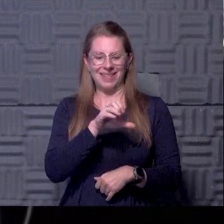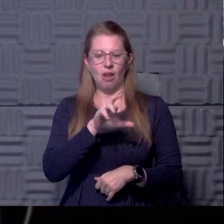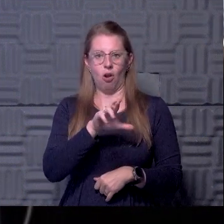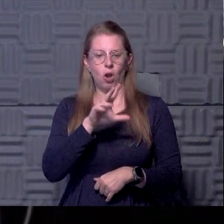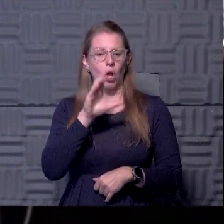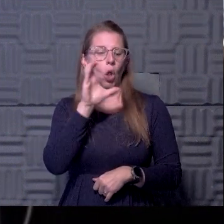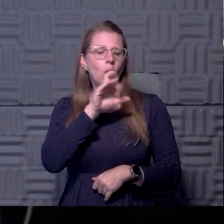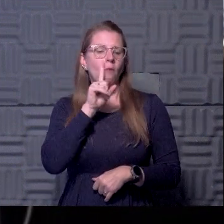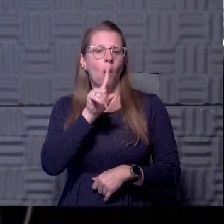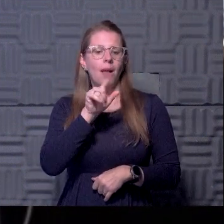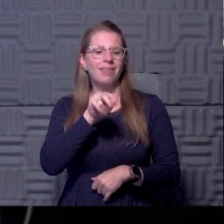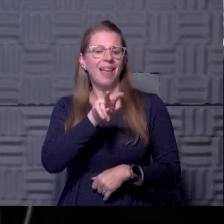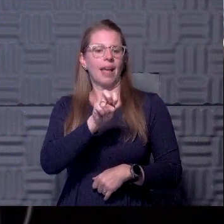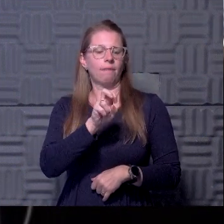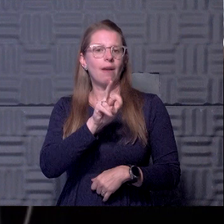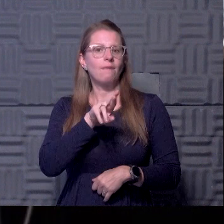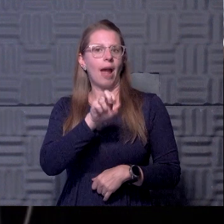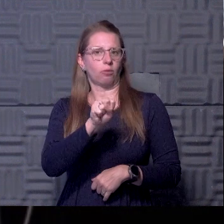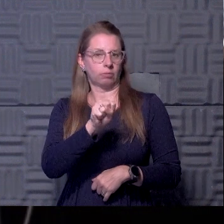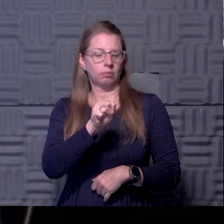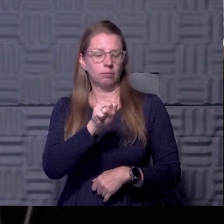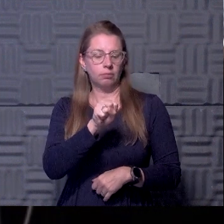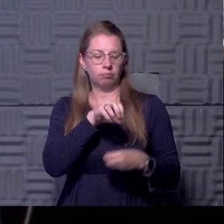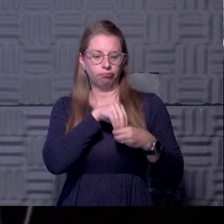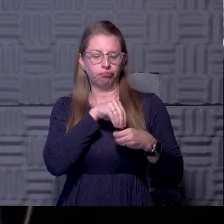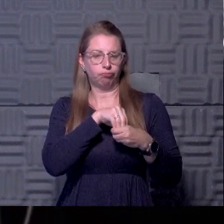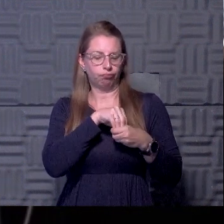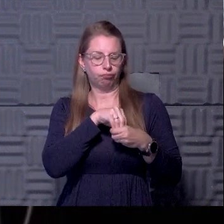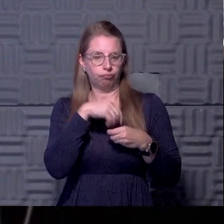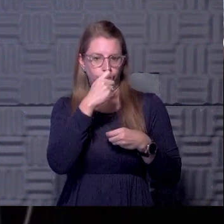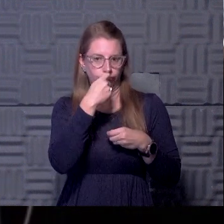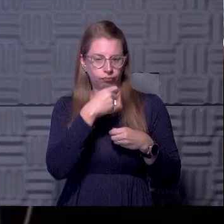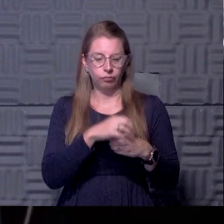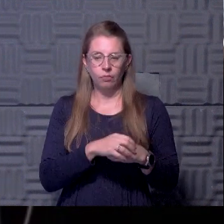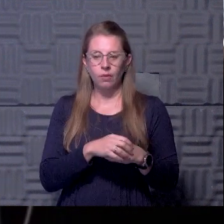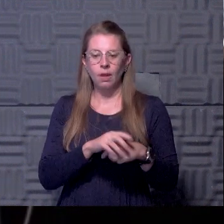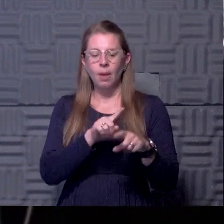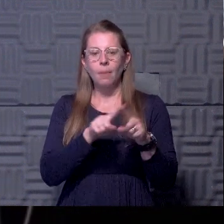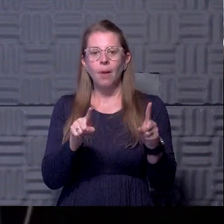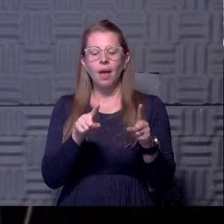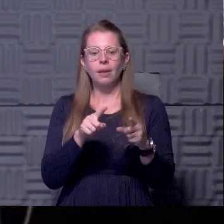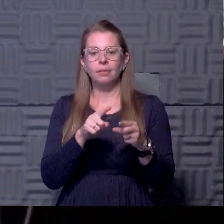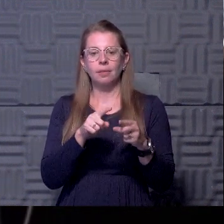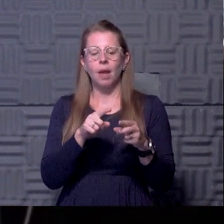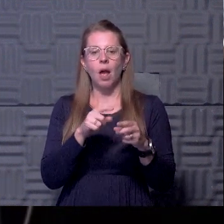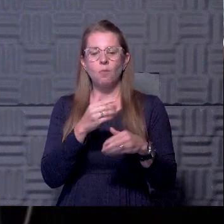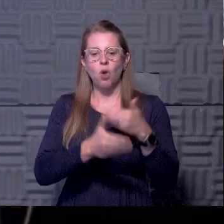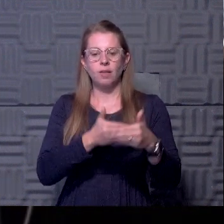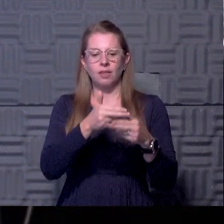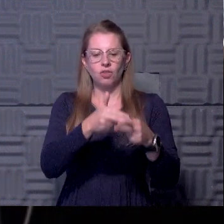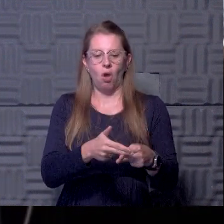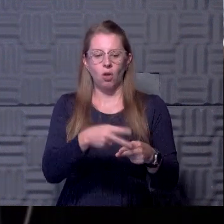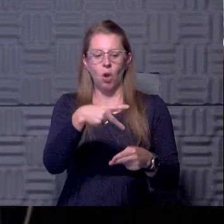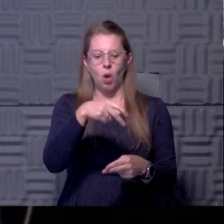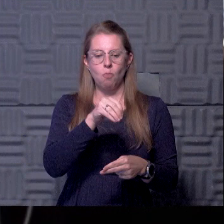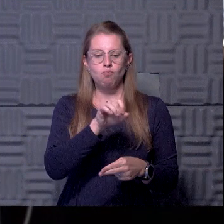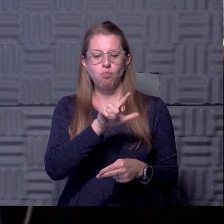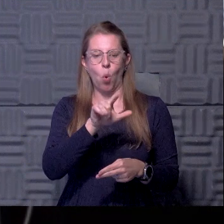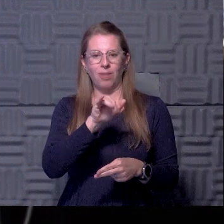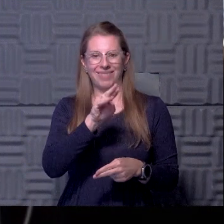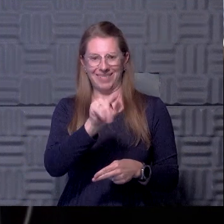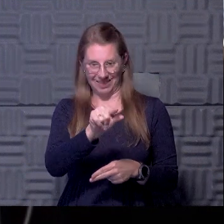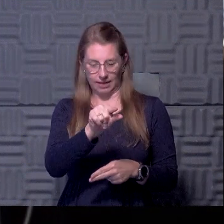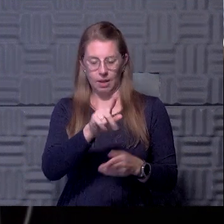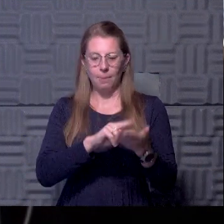virus. But we're also using this technique that you mentioned called pooling where we take five individual samples that we've